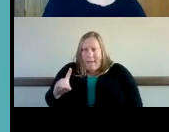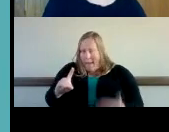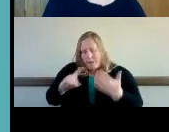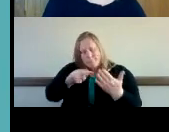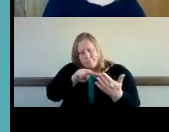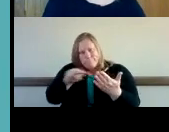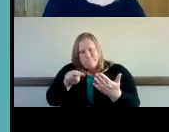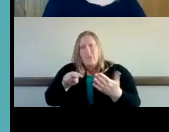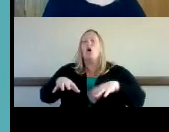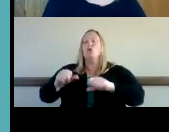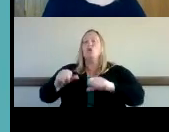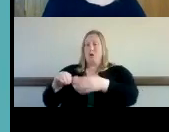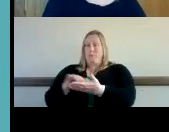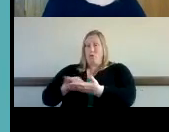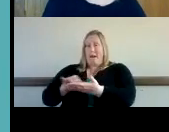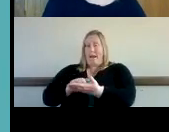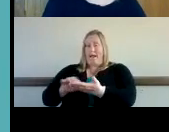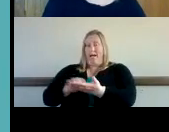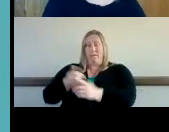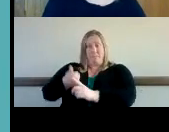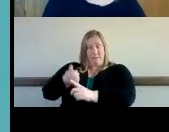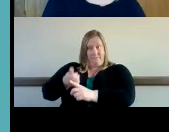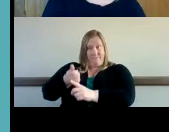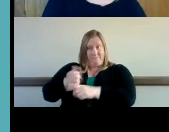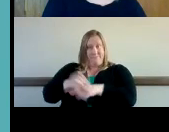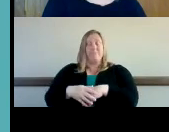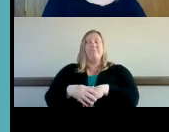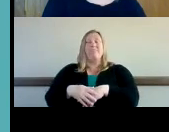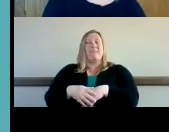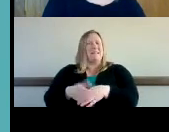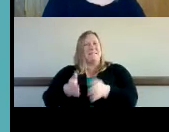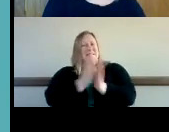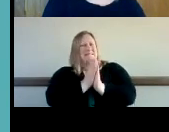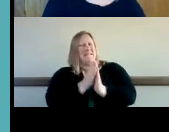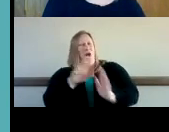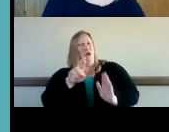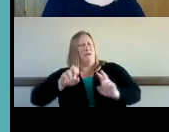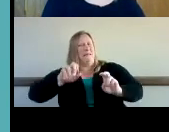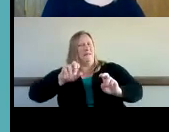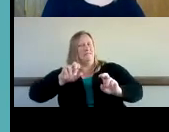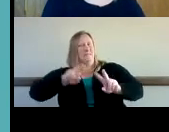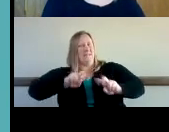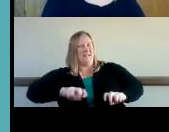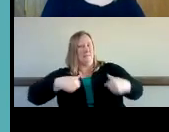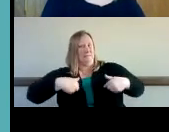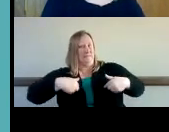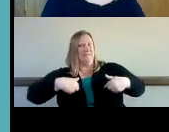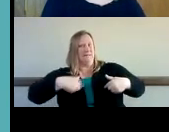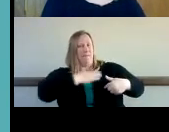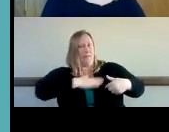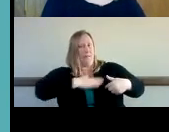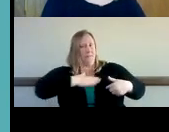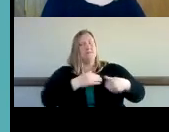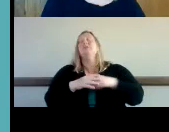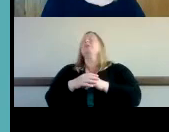braille courses on his own and then he requested a reassessment and in the end he